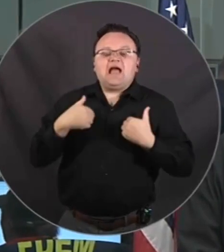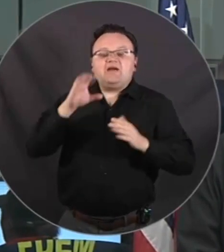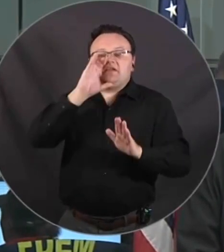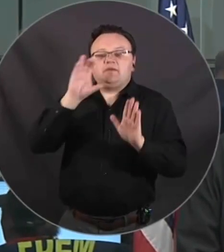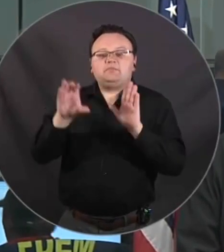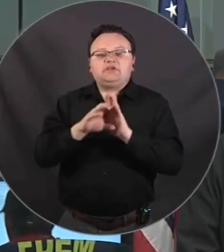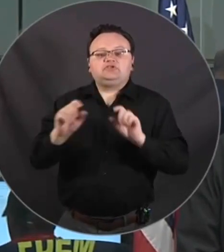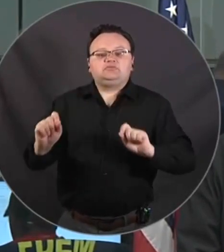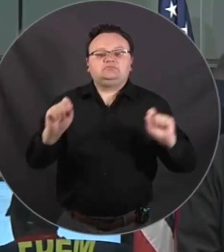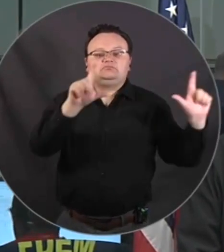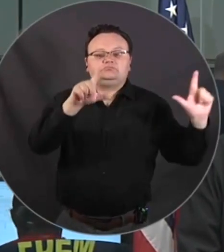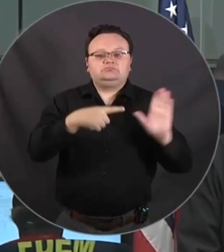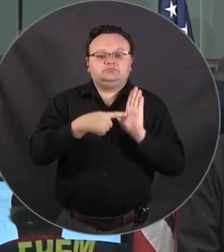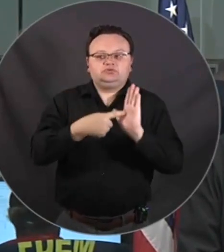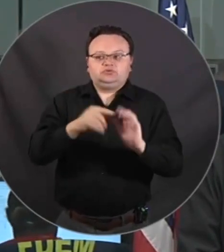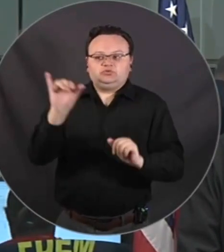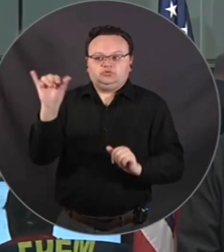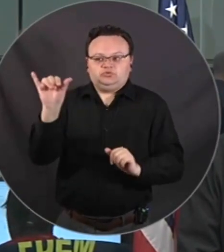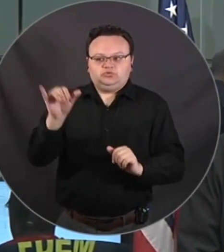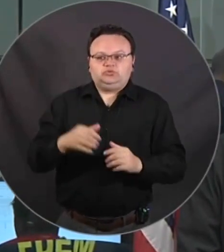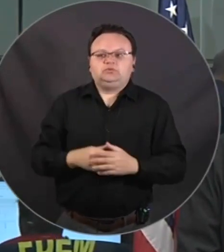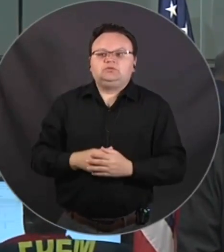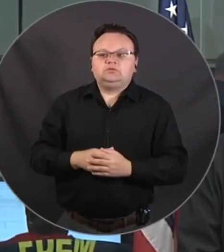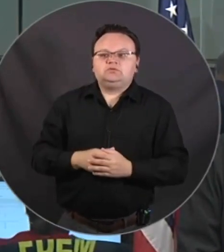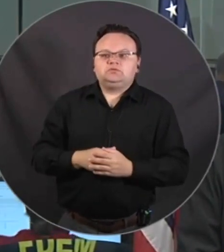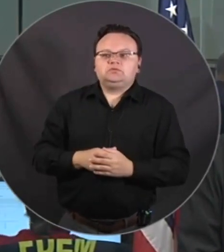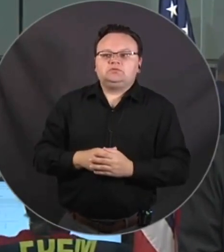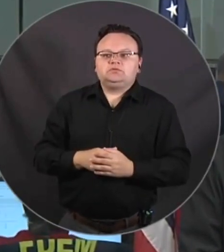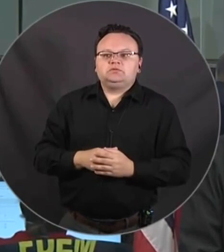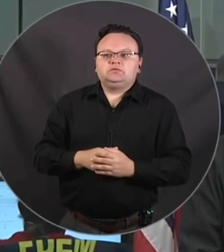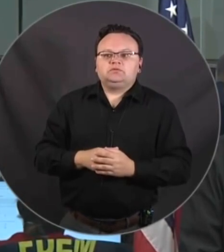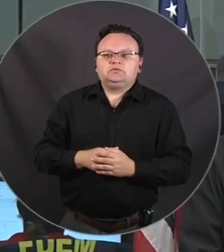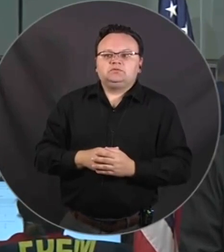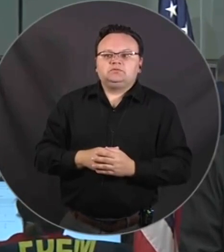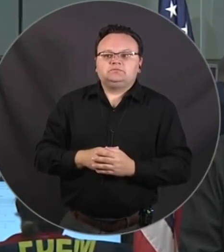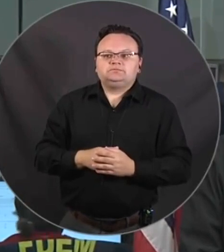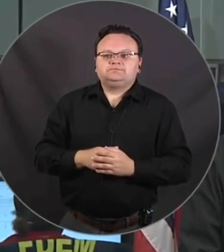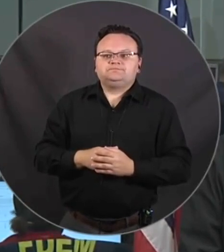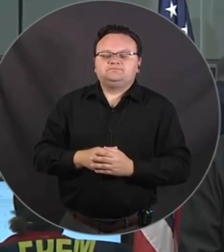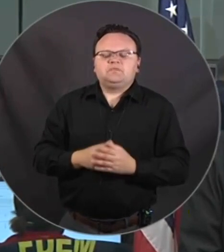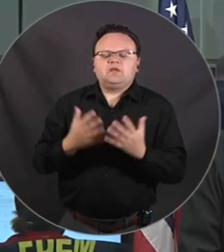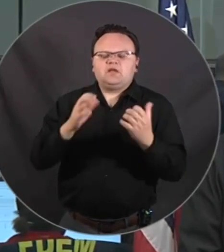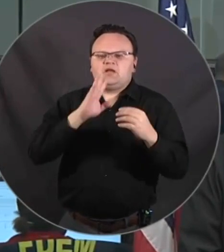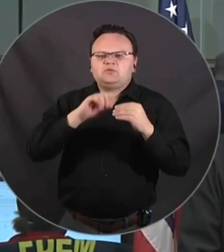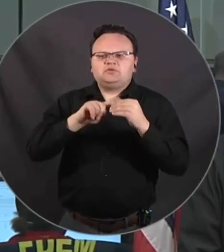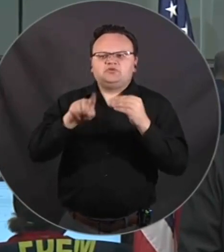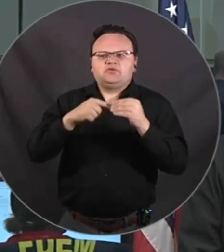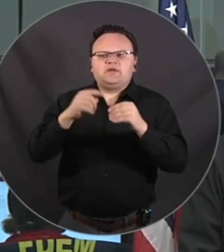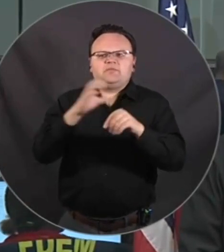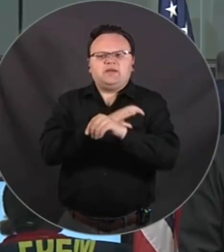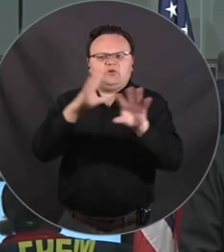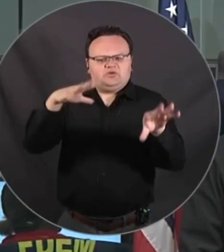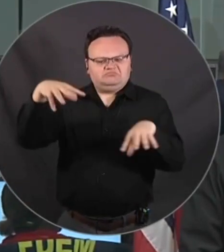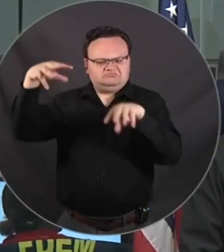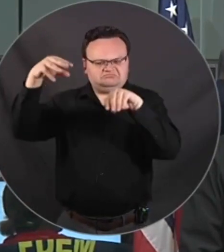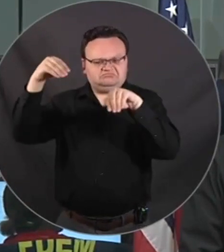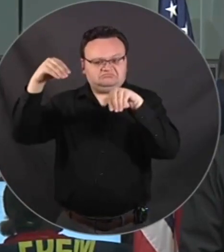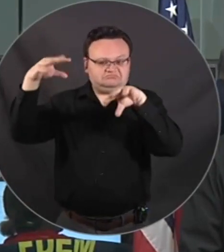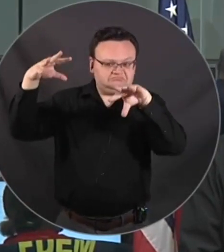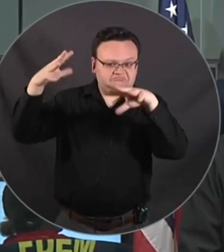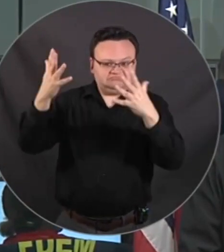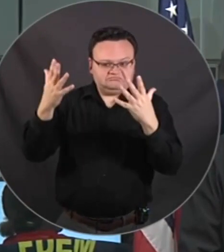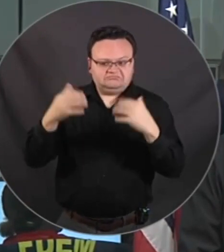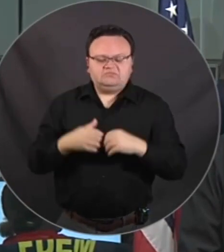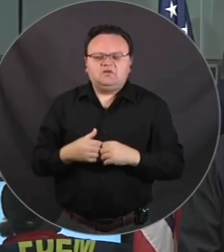But one of the things that I will start with is pick up where the governor left off on power. We have every